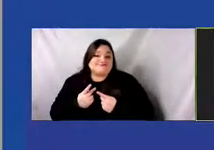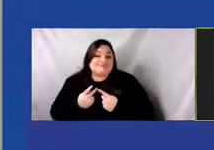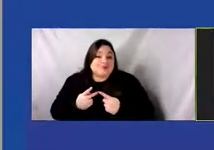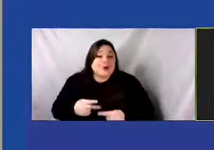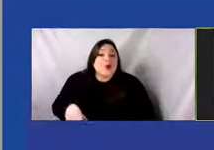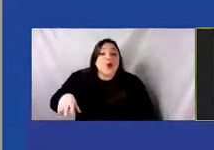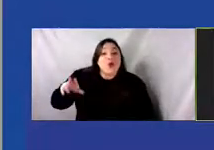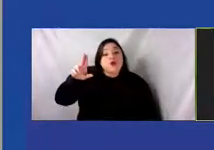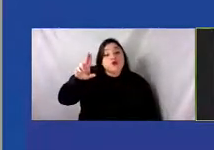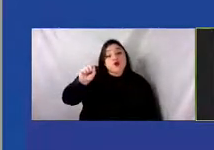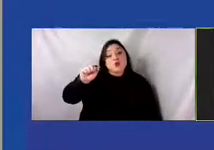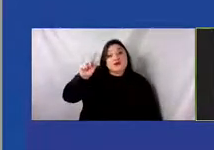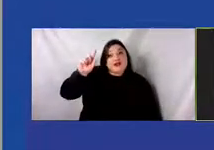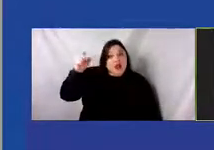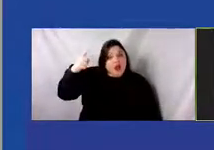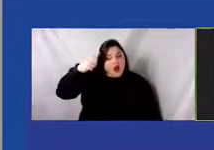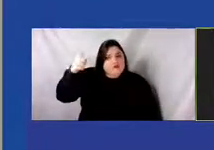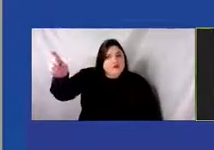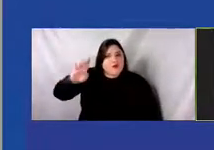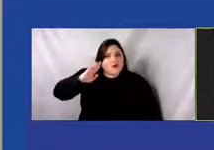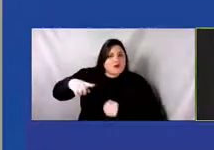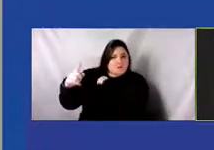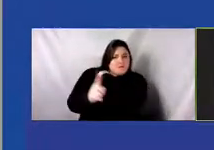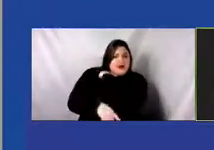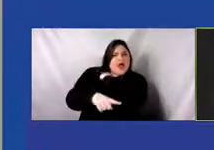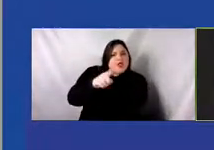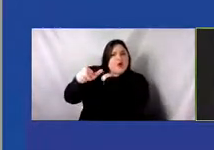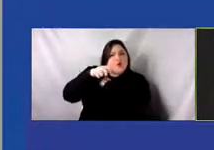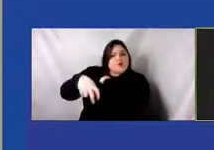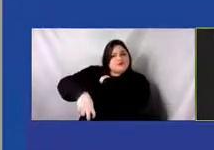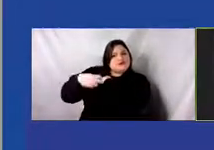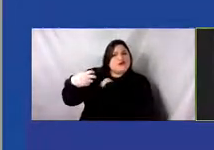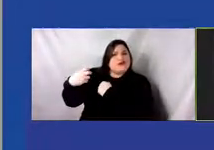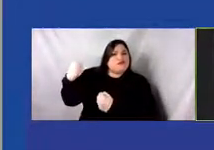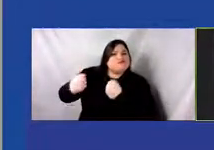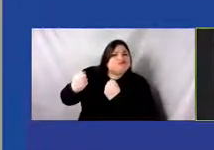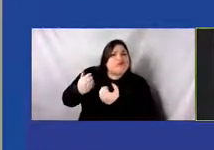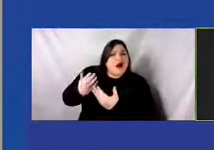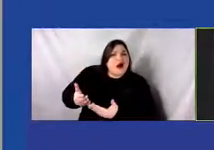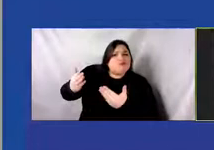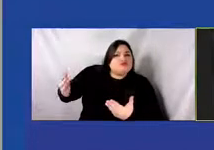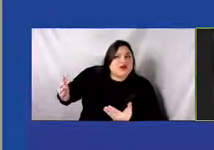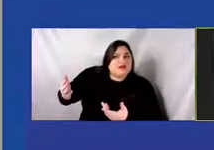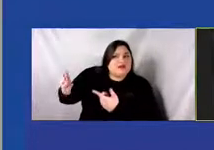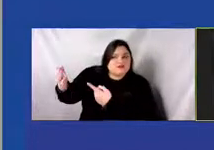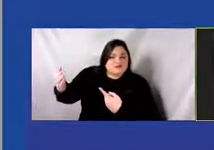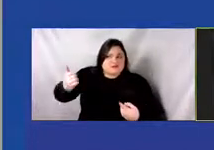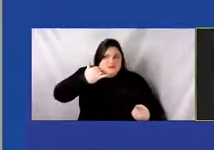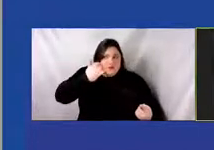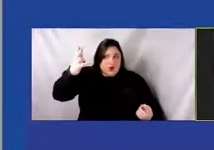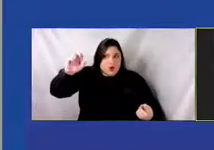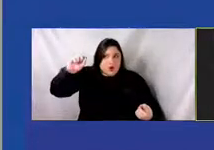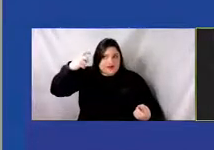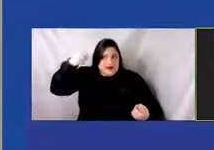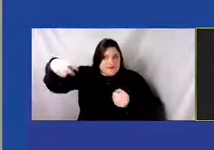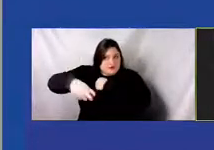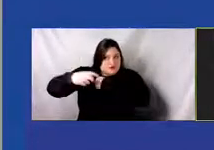people for possessing something stolen. Why don't they apply their own rules when it regards native people?